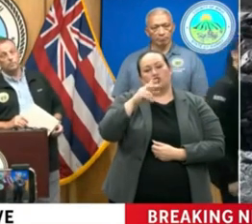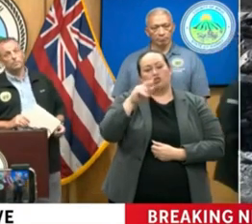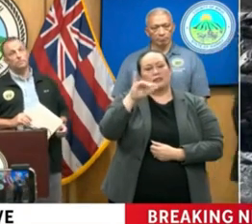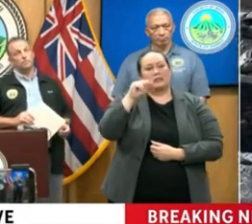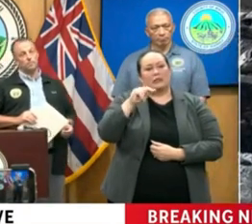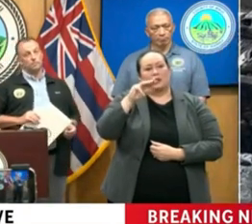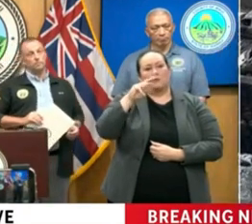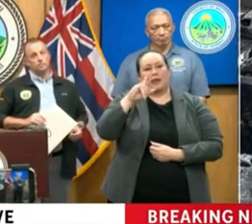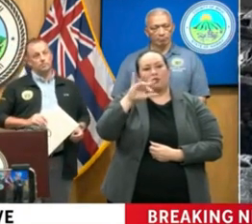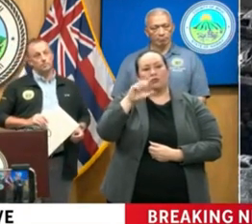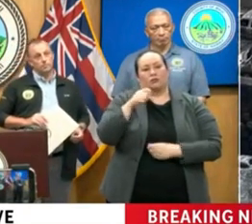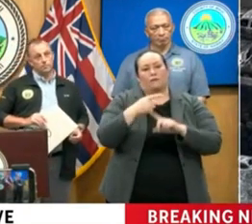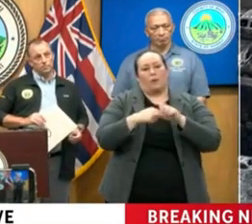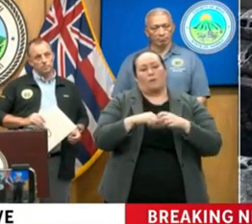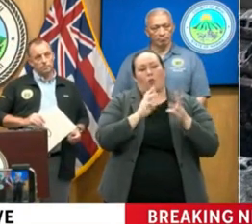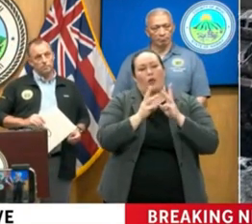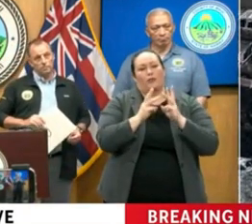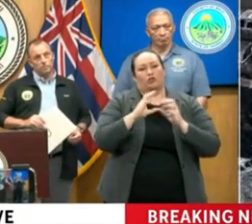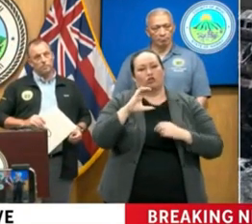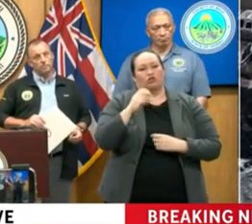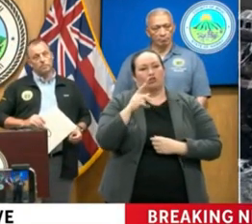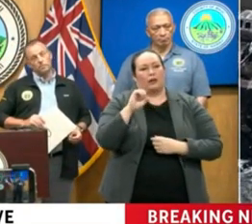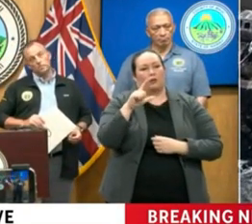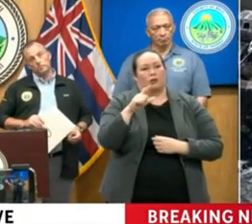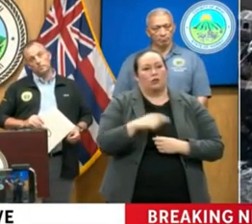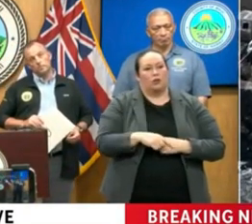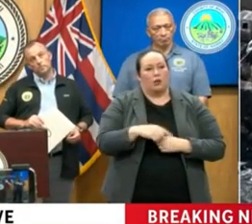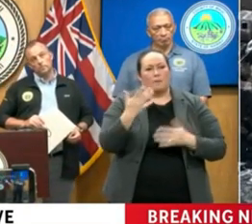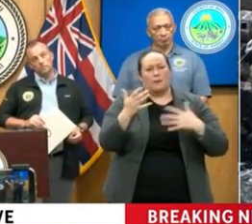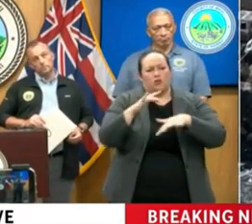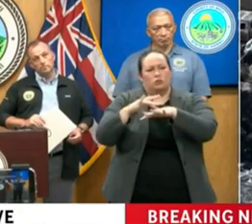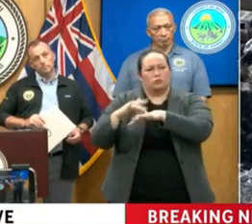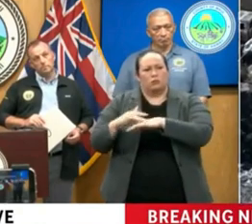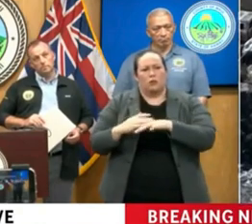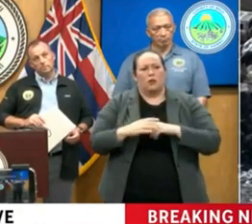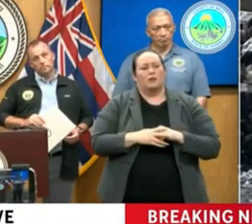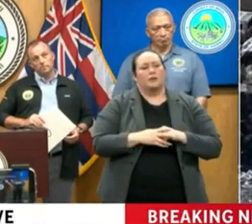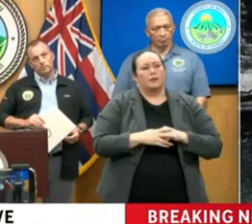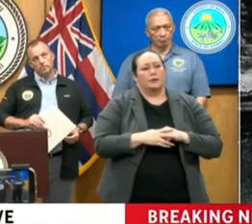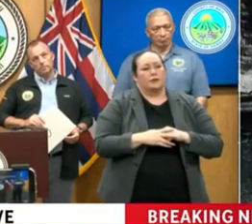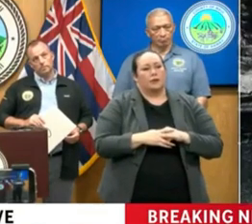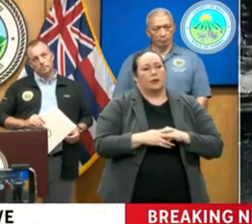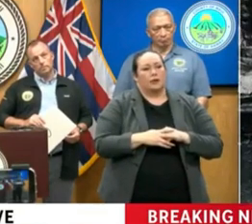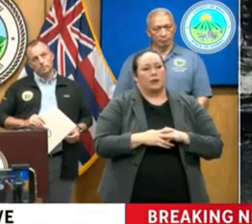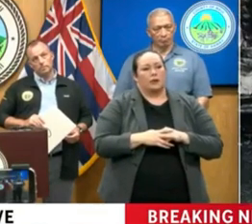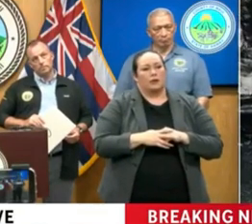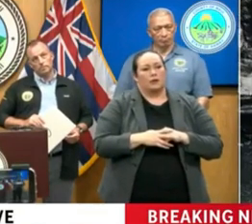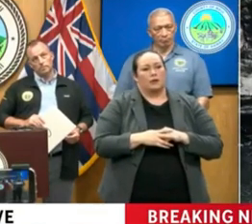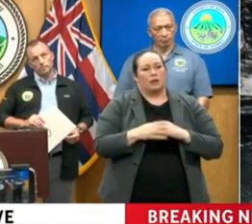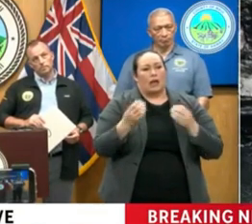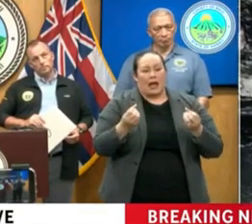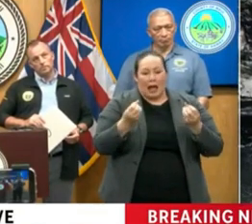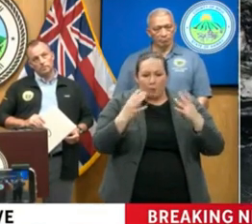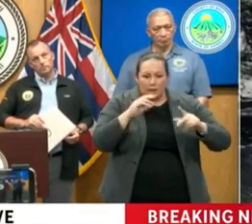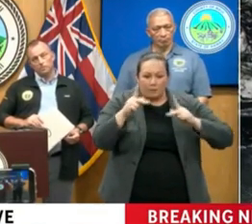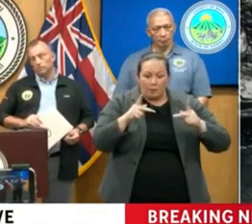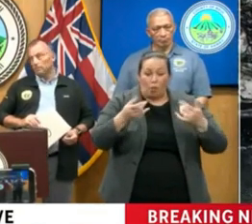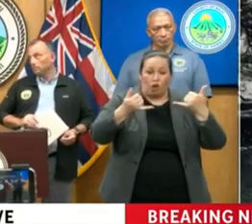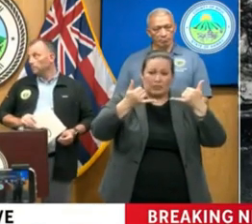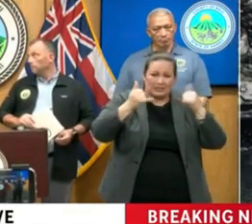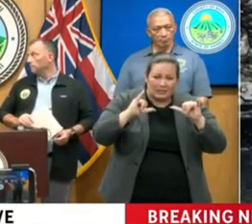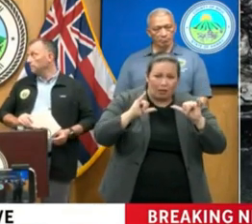And you may have covered this if you have. I apologize. Is there a handle yet on how many people are still missing